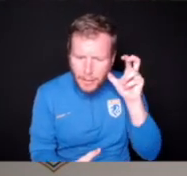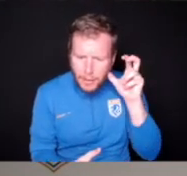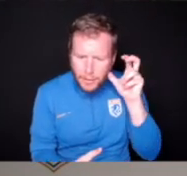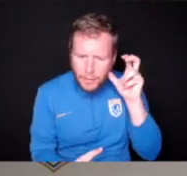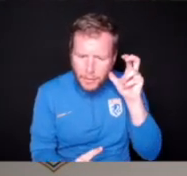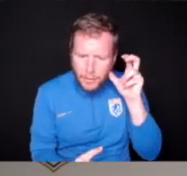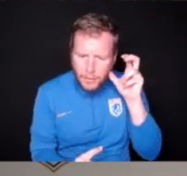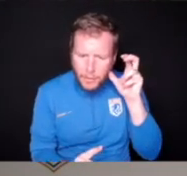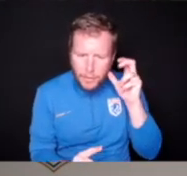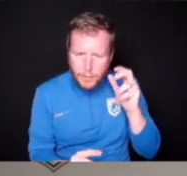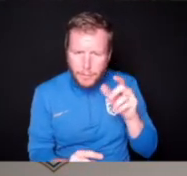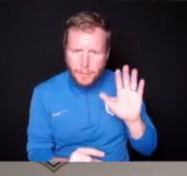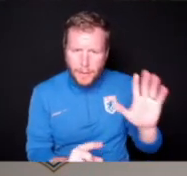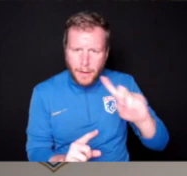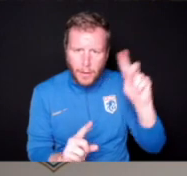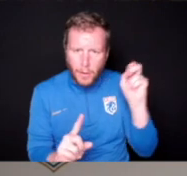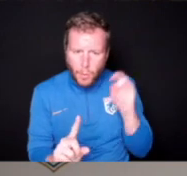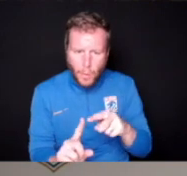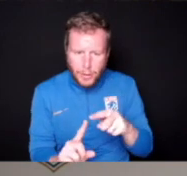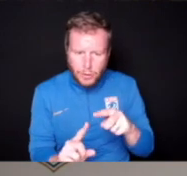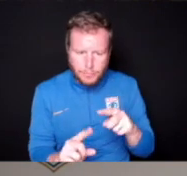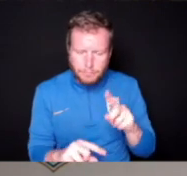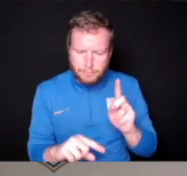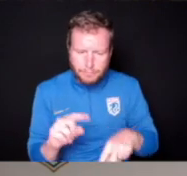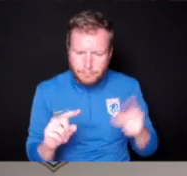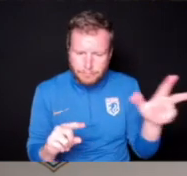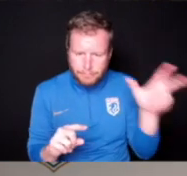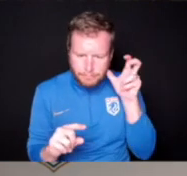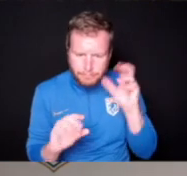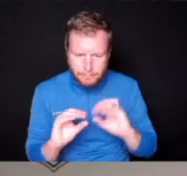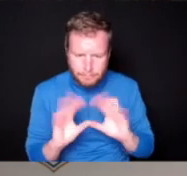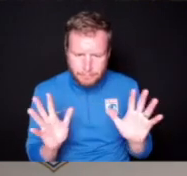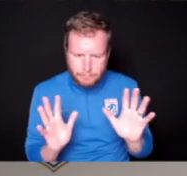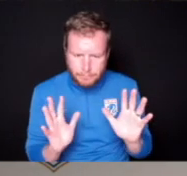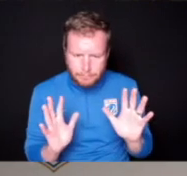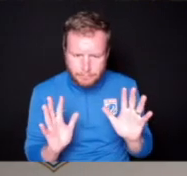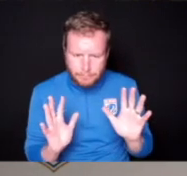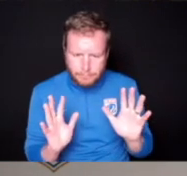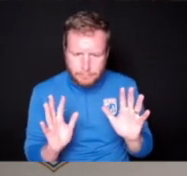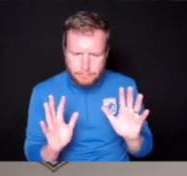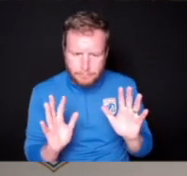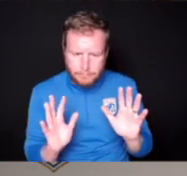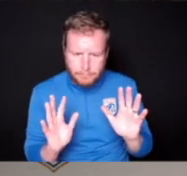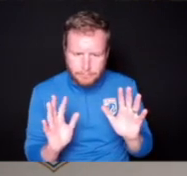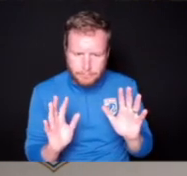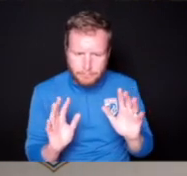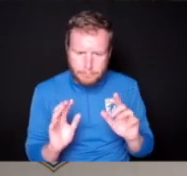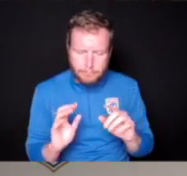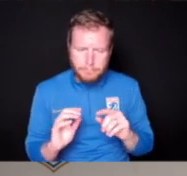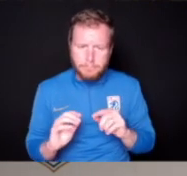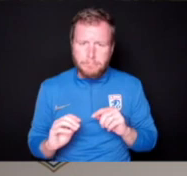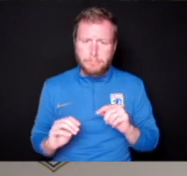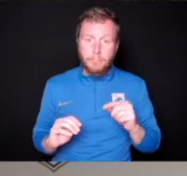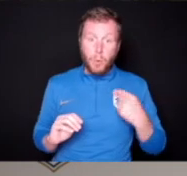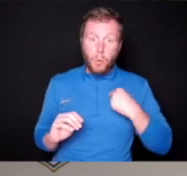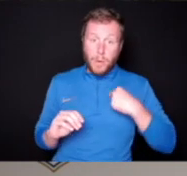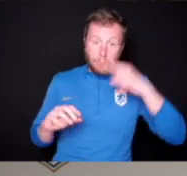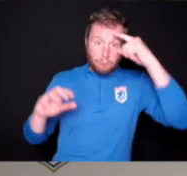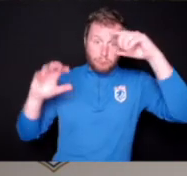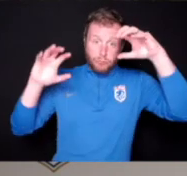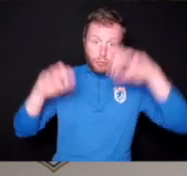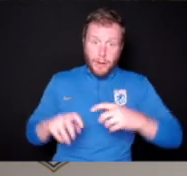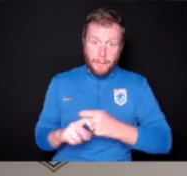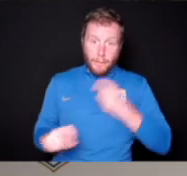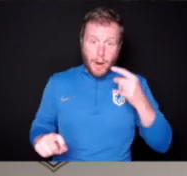the break? It seemed the team played better in the second half. I'm not sure we were shell-shocked from the goal, honestly. I thought we were... I thought we just